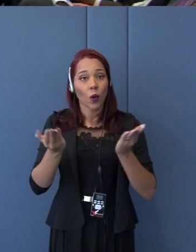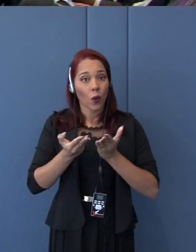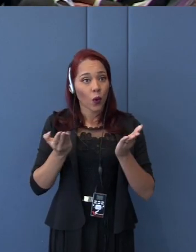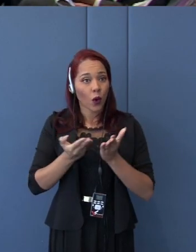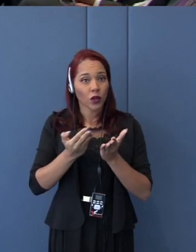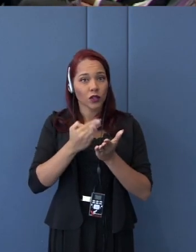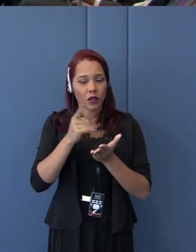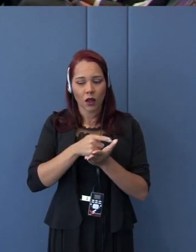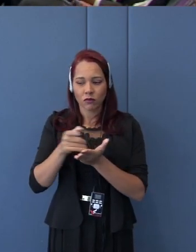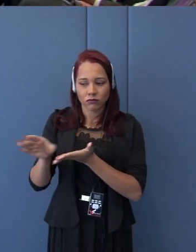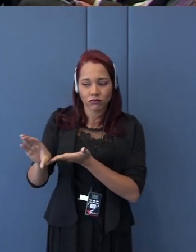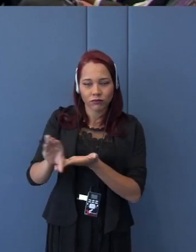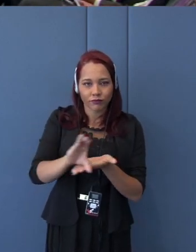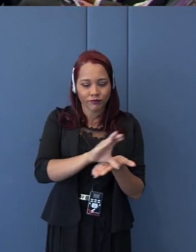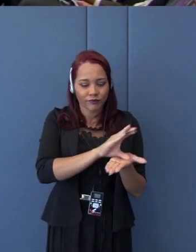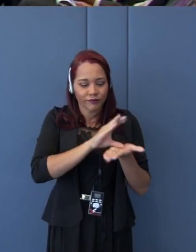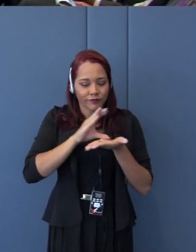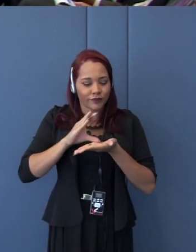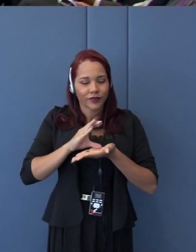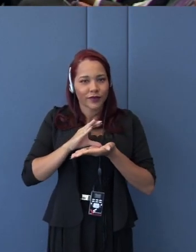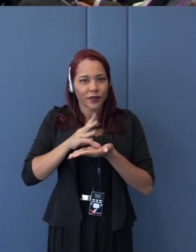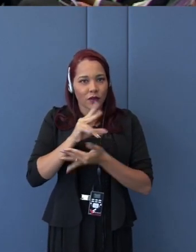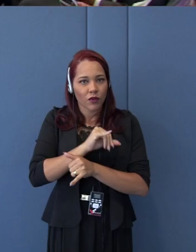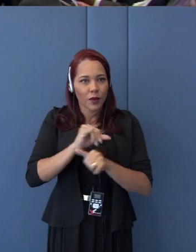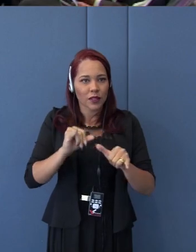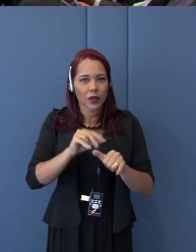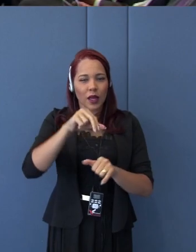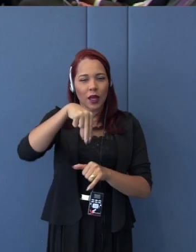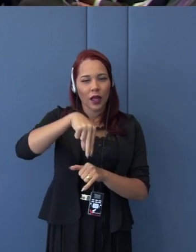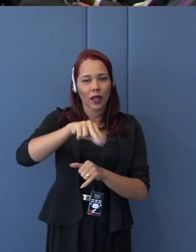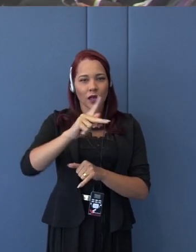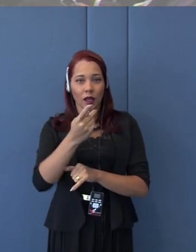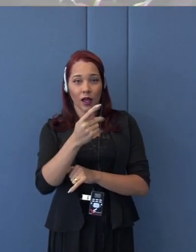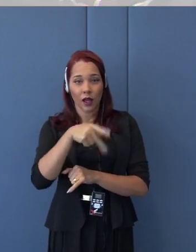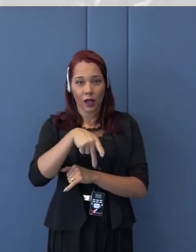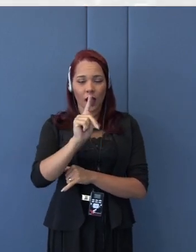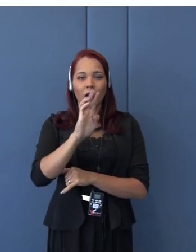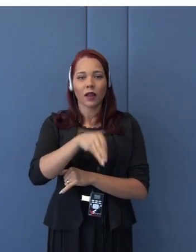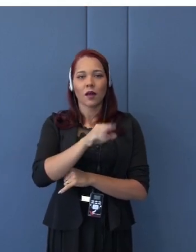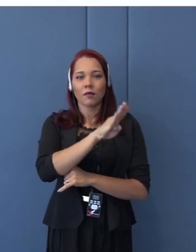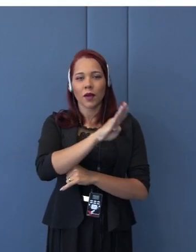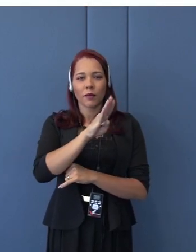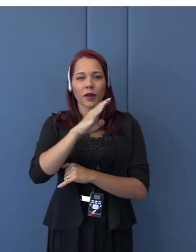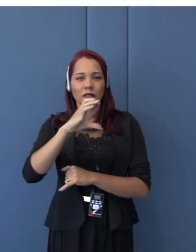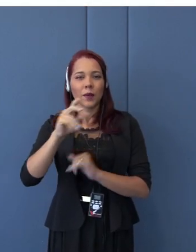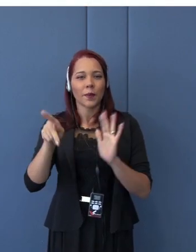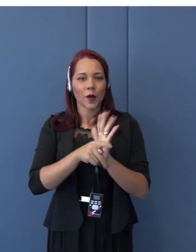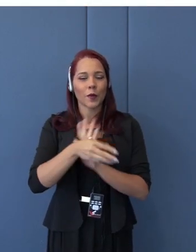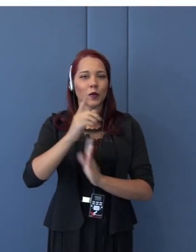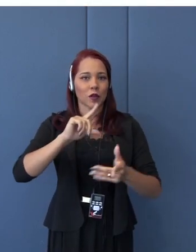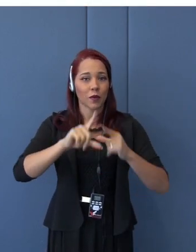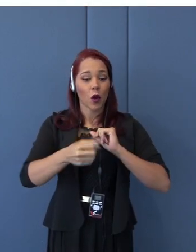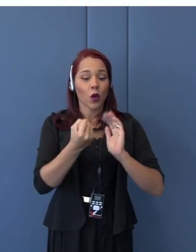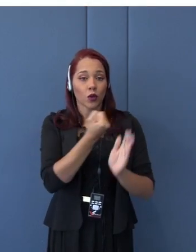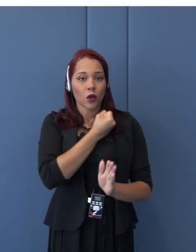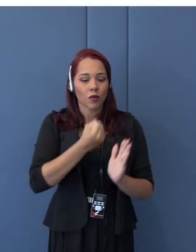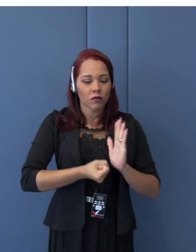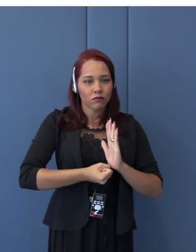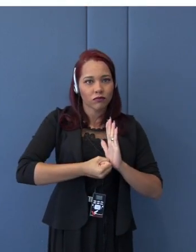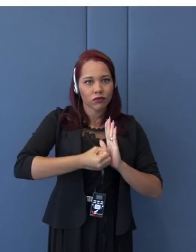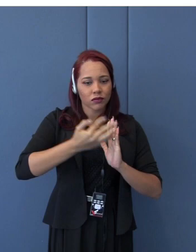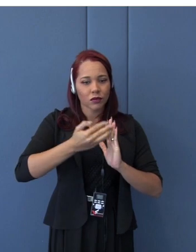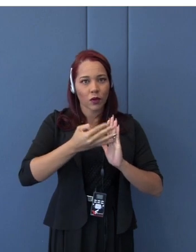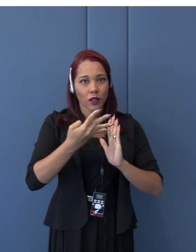NHK, that's a Japanese BBC, I collected the number, had been increased to 480. So,